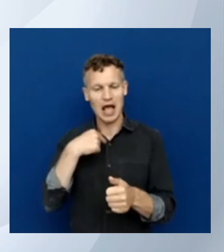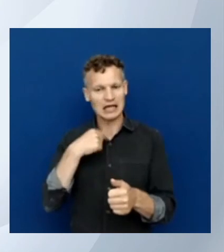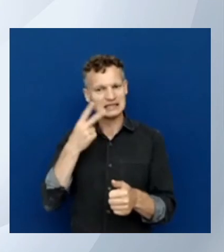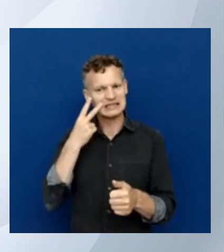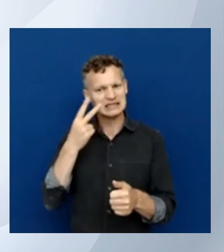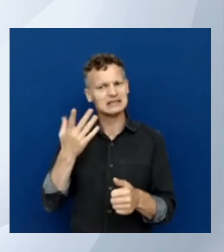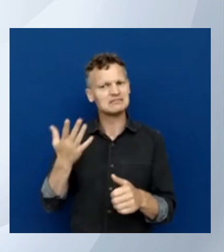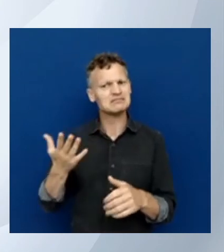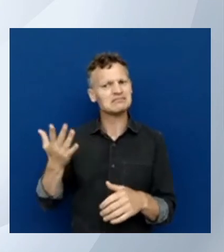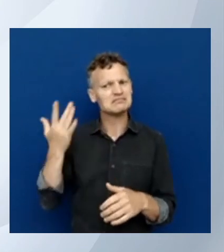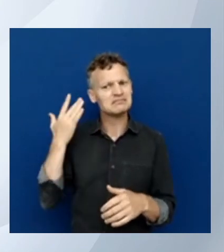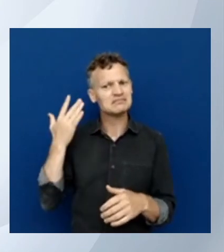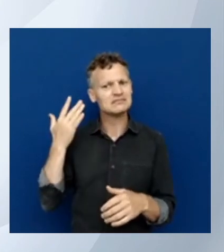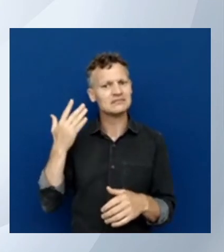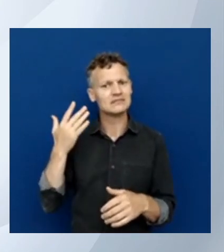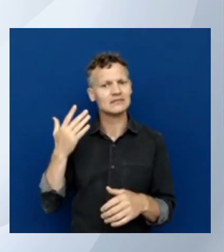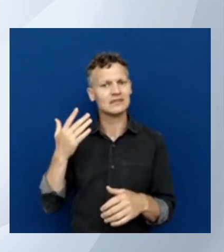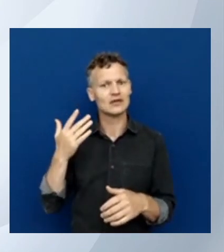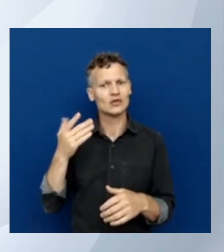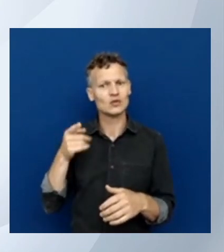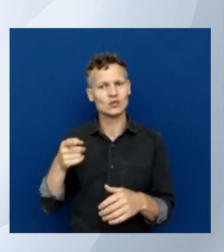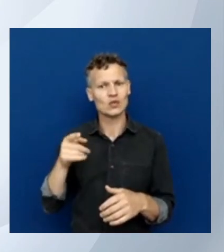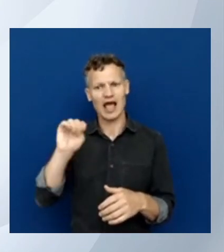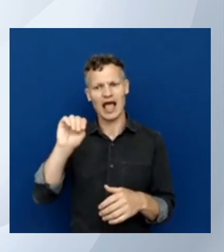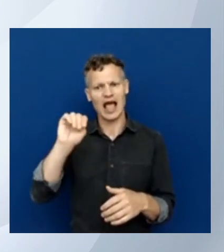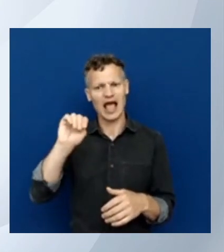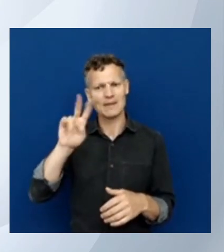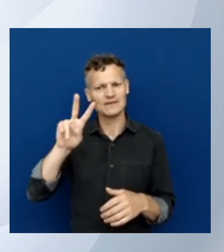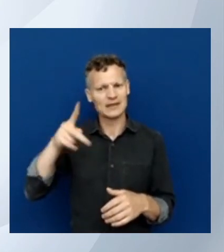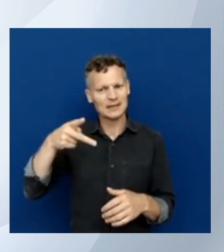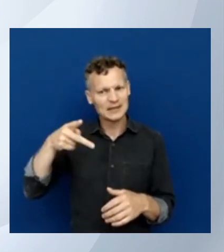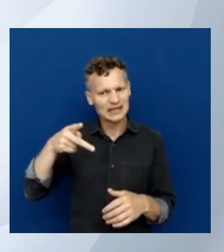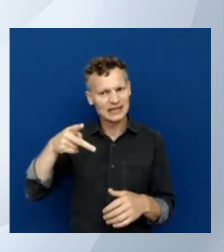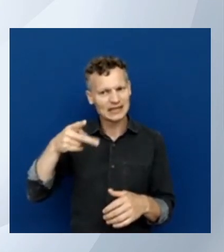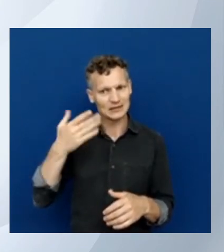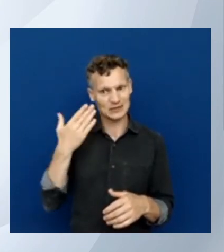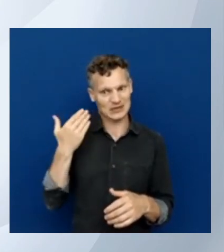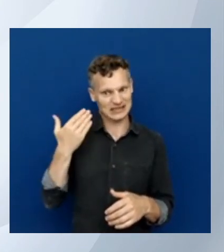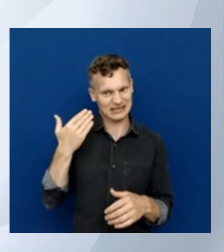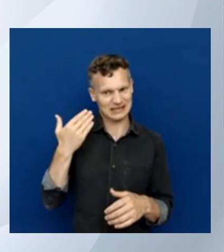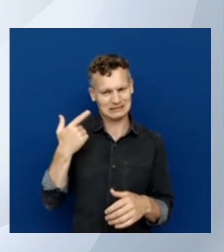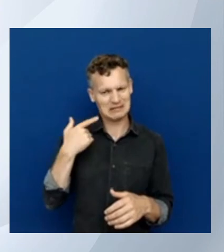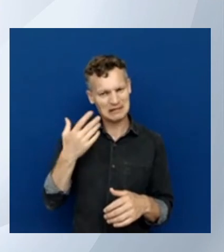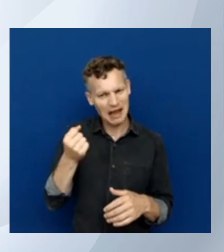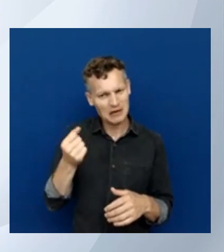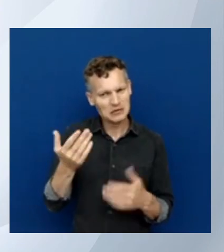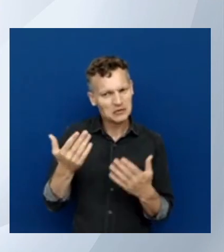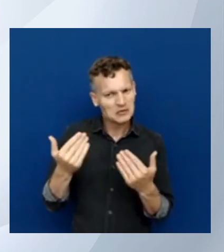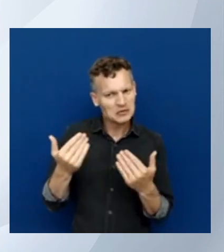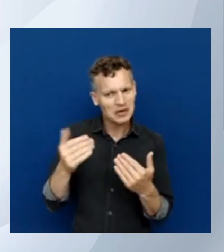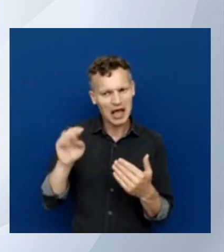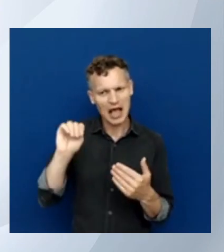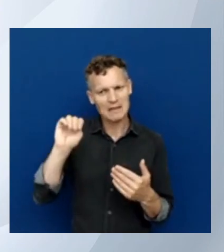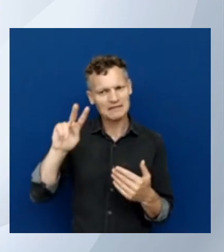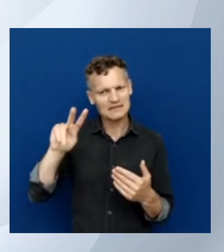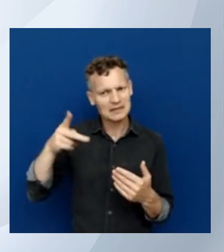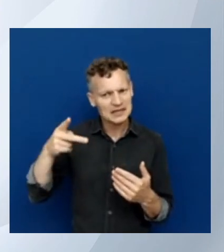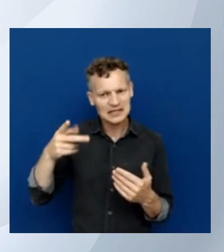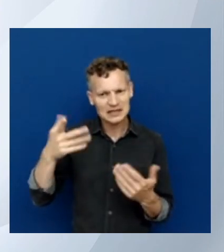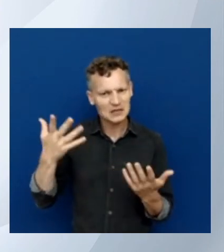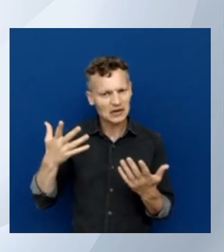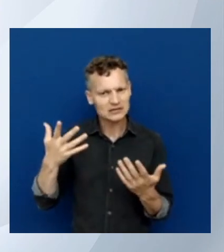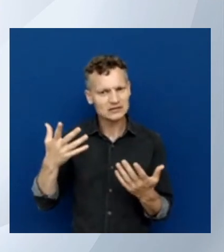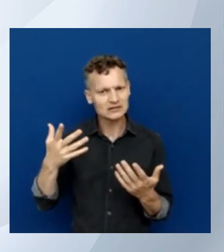so can you tell me a bit about being an MVP because a lot of people who are watching